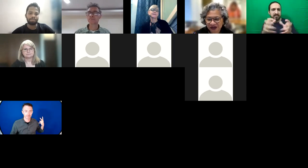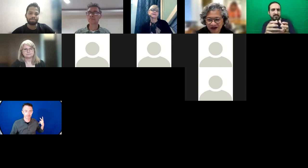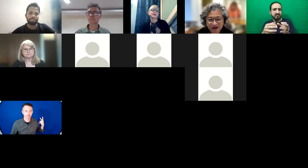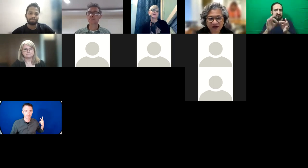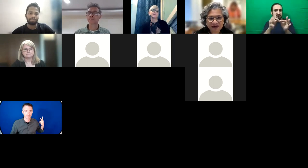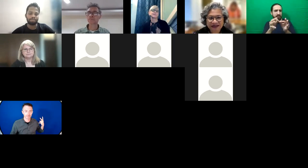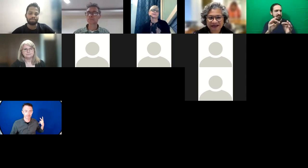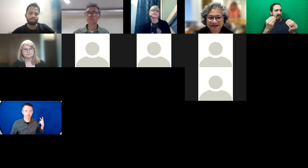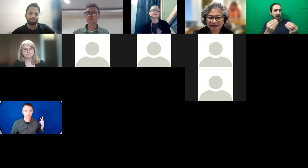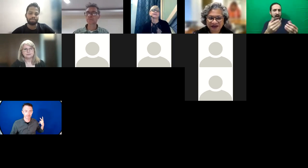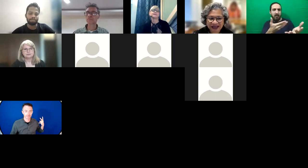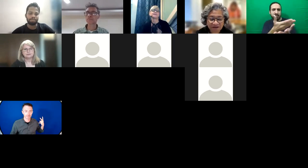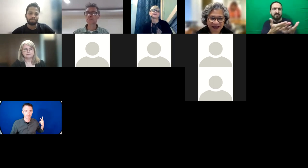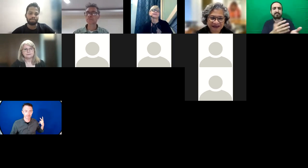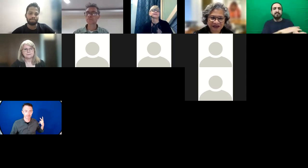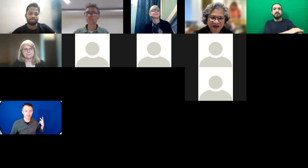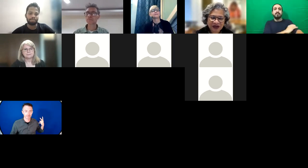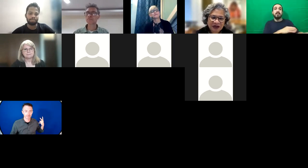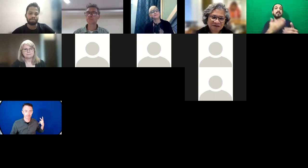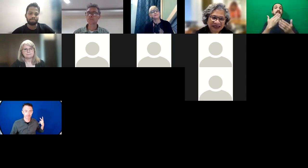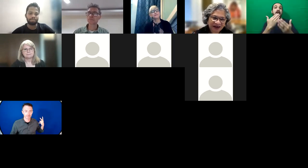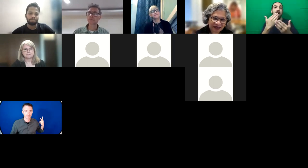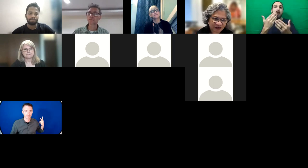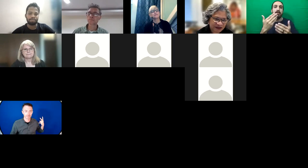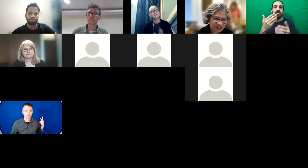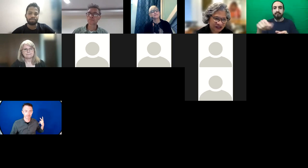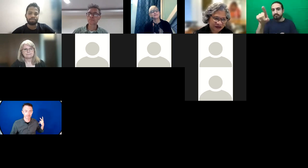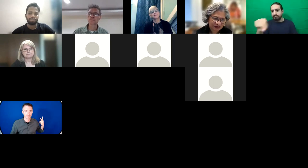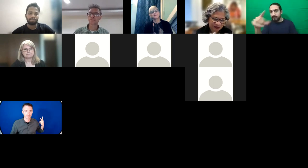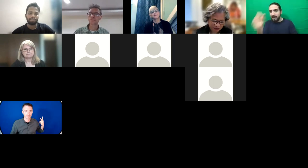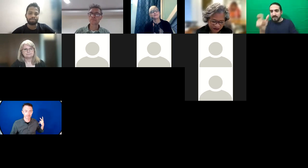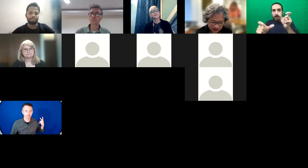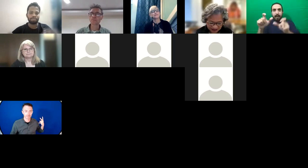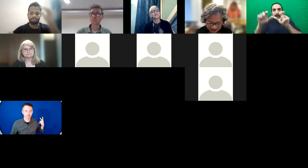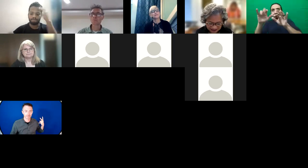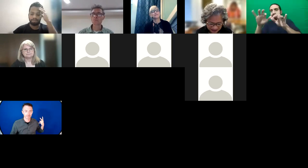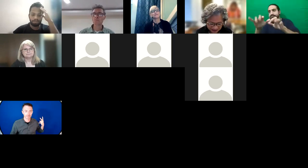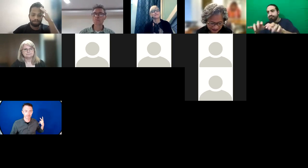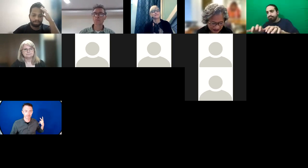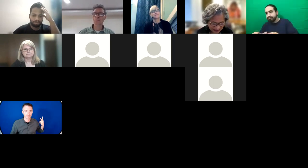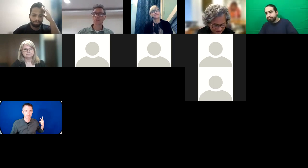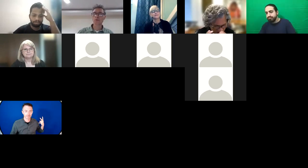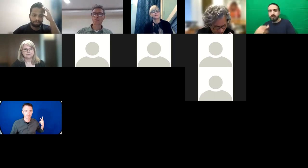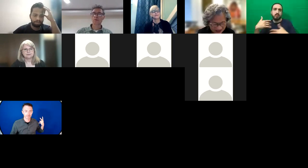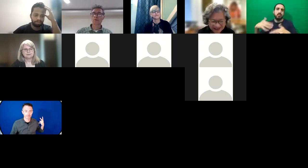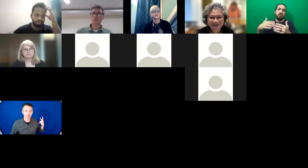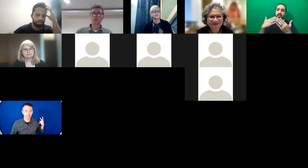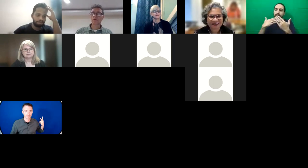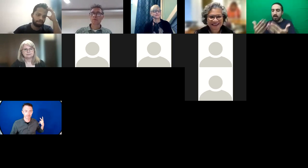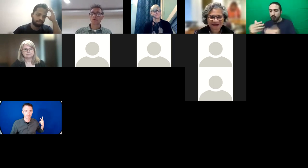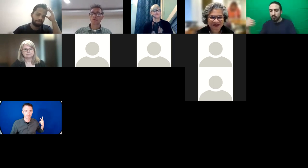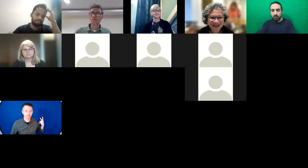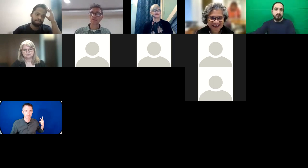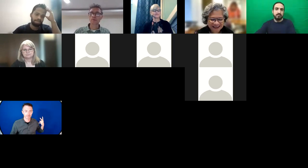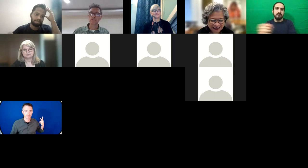chat and we are recording this and we'll get back to you. But Gareth, over to you for your last sort of words of